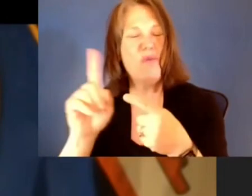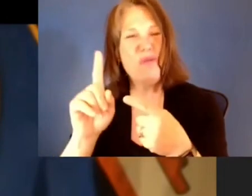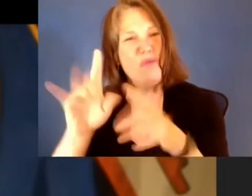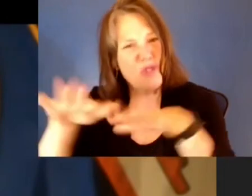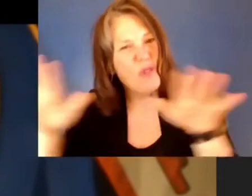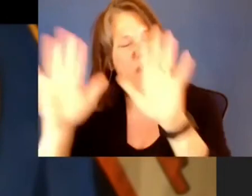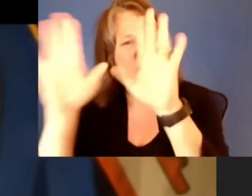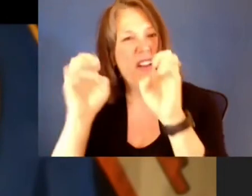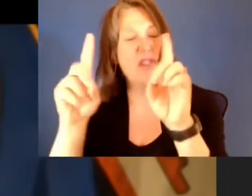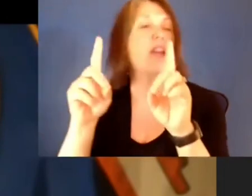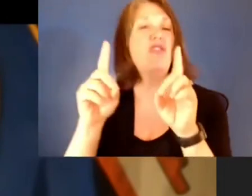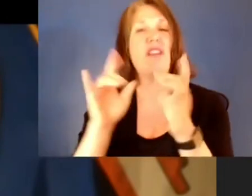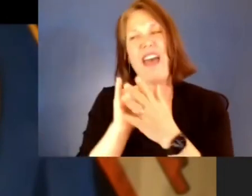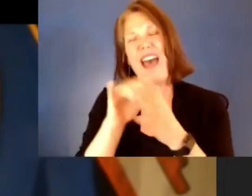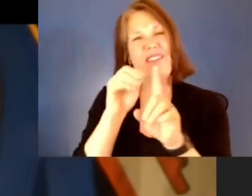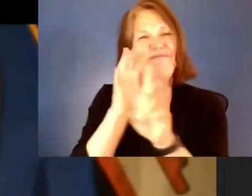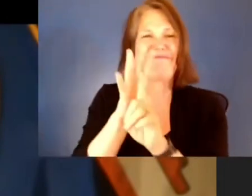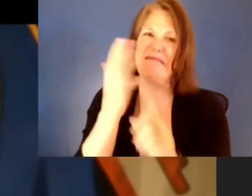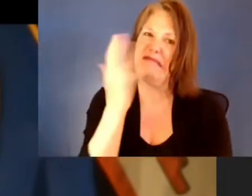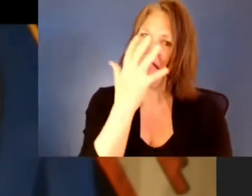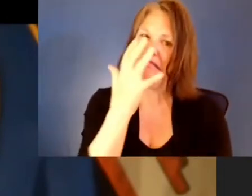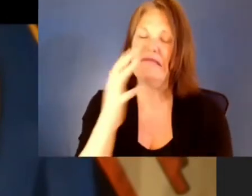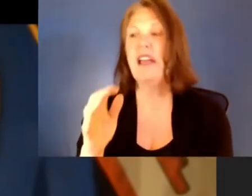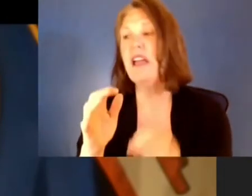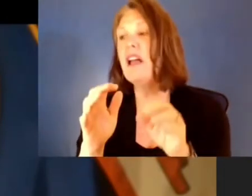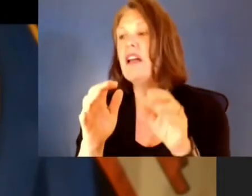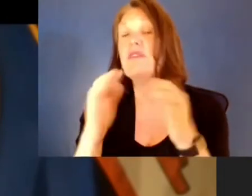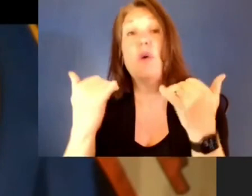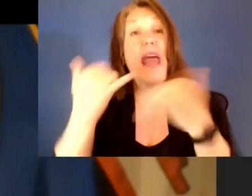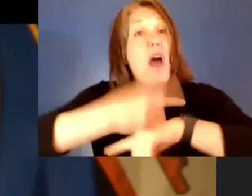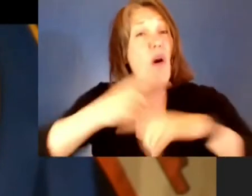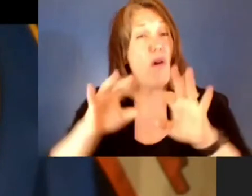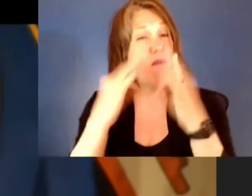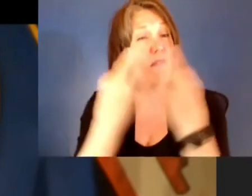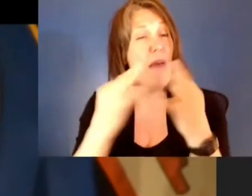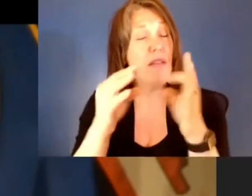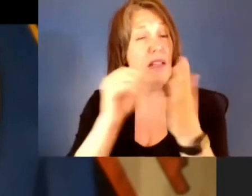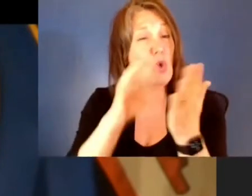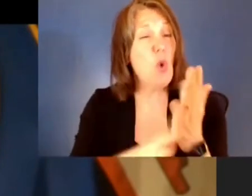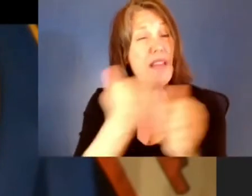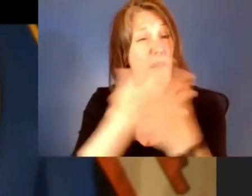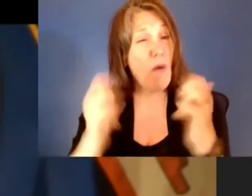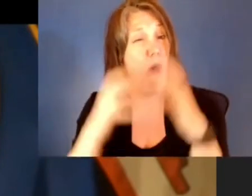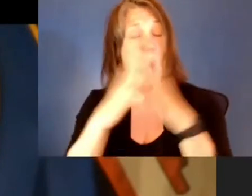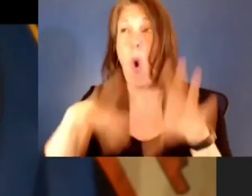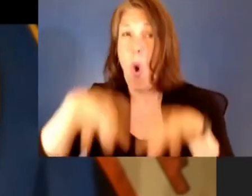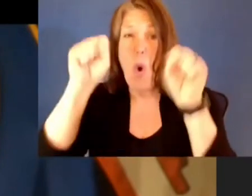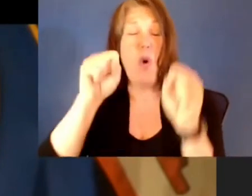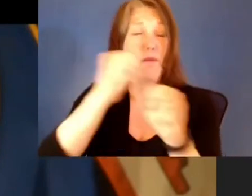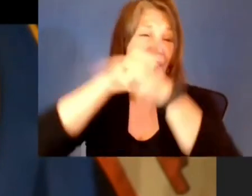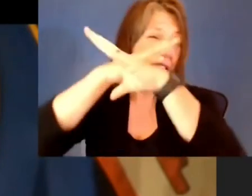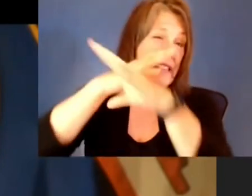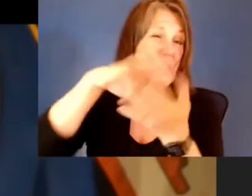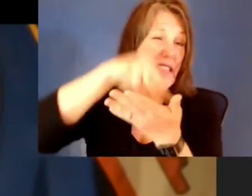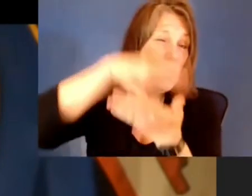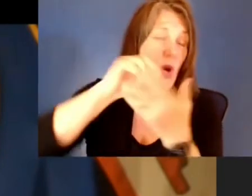school staff, families, and students rose to the challenge of distance learning. Distance learning has been hard on our students. But for our students